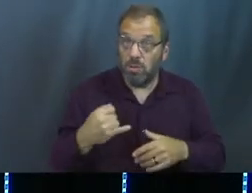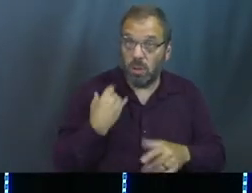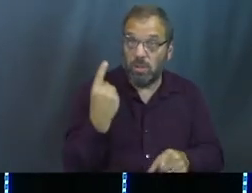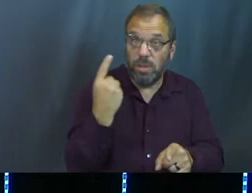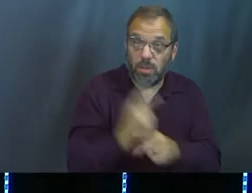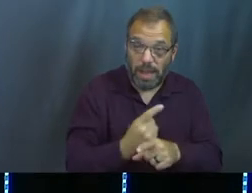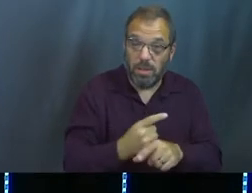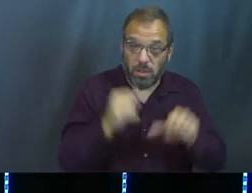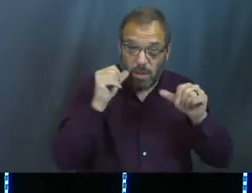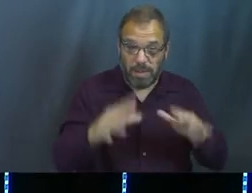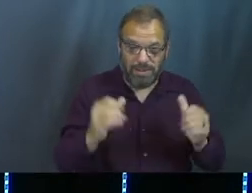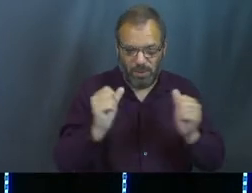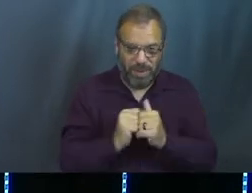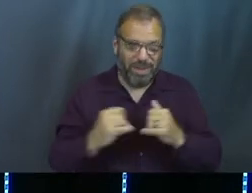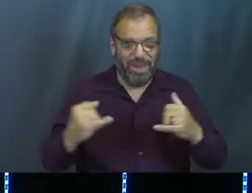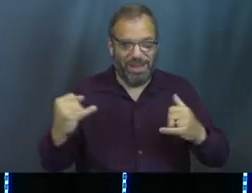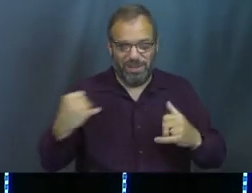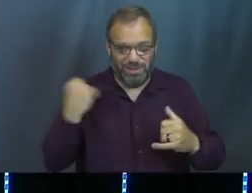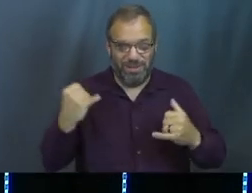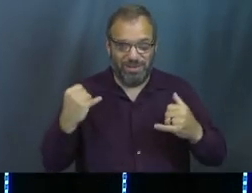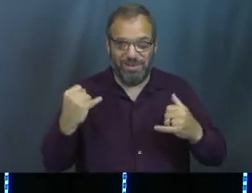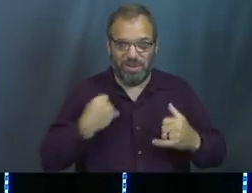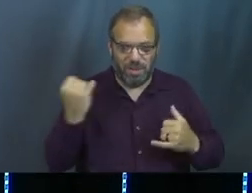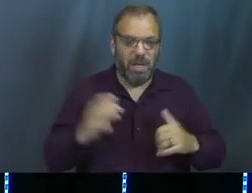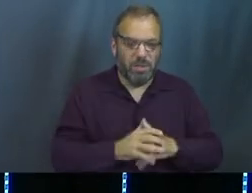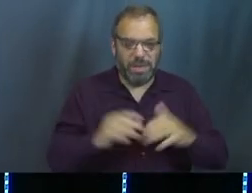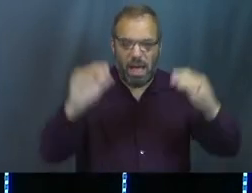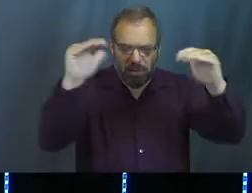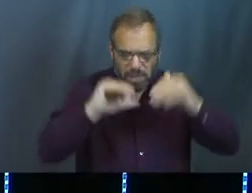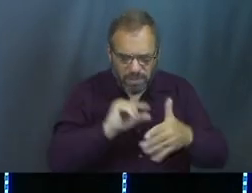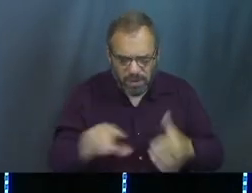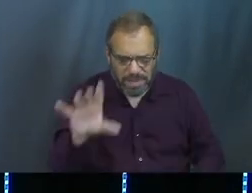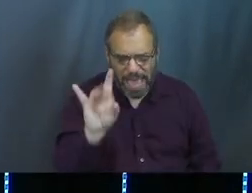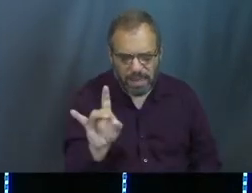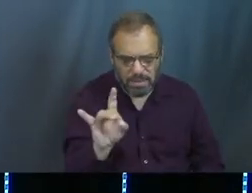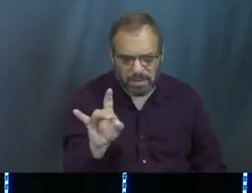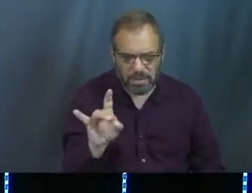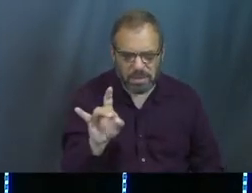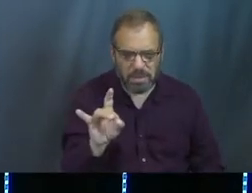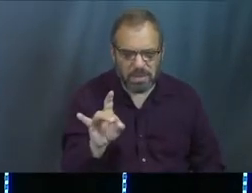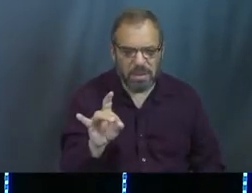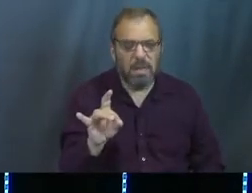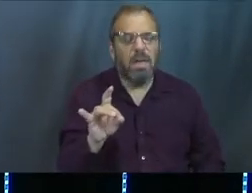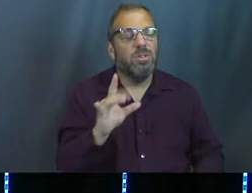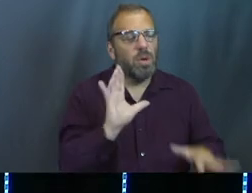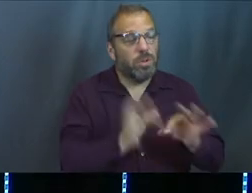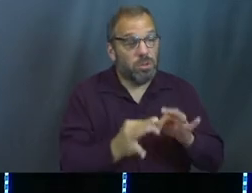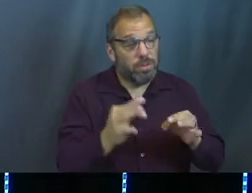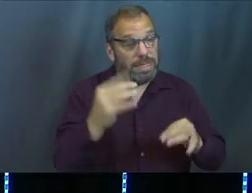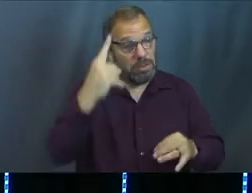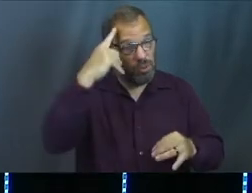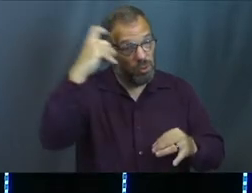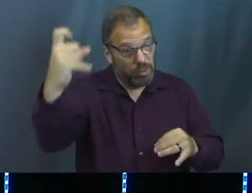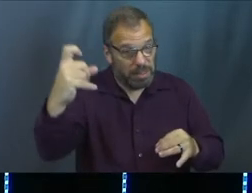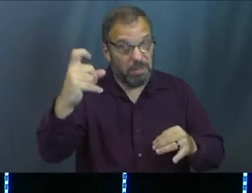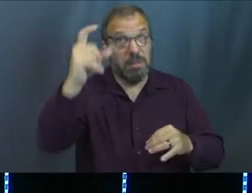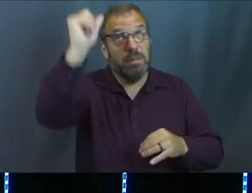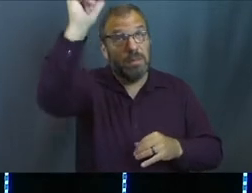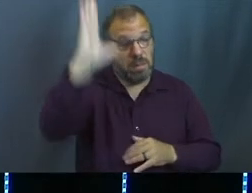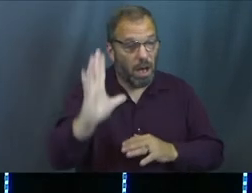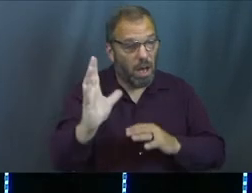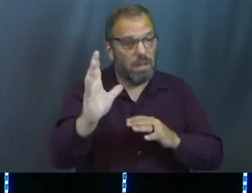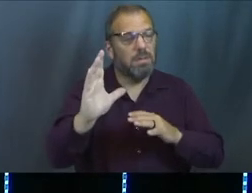So how blessed are they to be with Joseph? So then we jump on into verse eight, and here's what it says. Joseph responds, interpreting dreams is